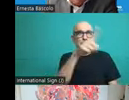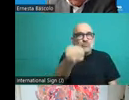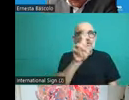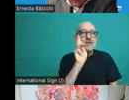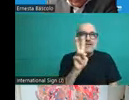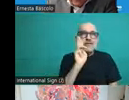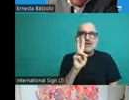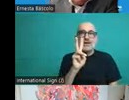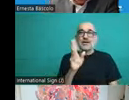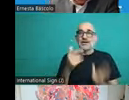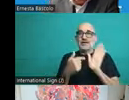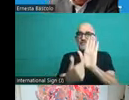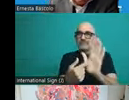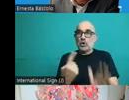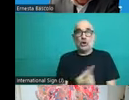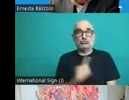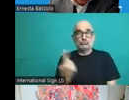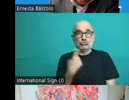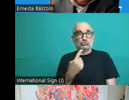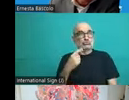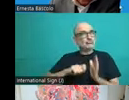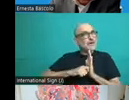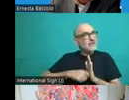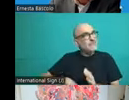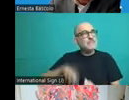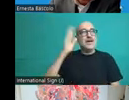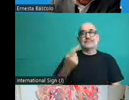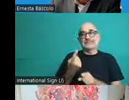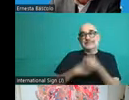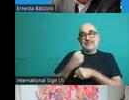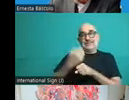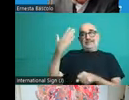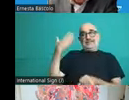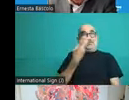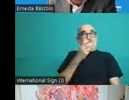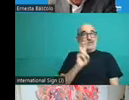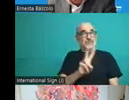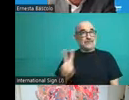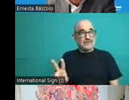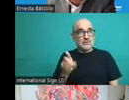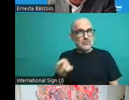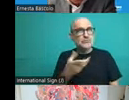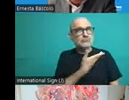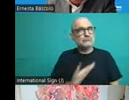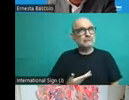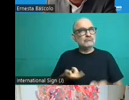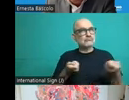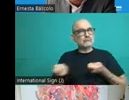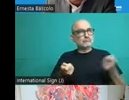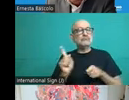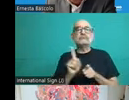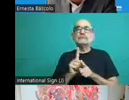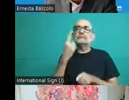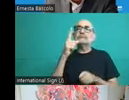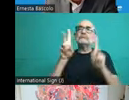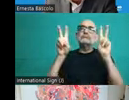governance emerged as a defining, determining, configuring element for the